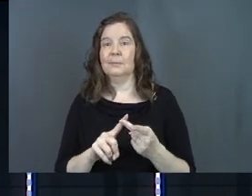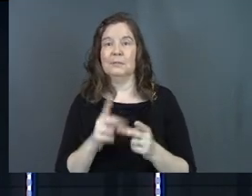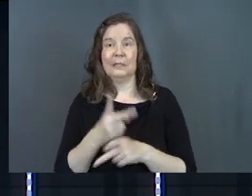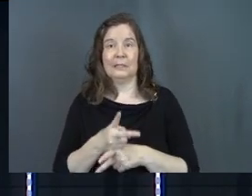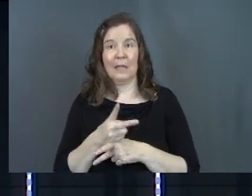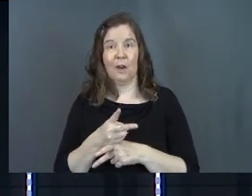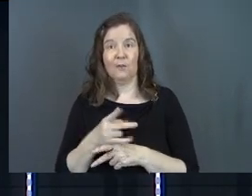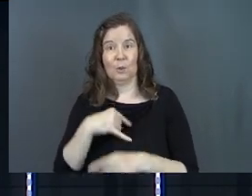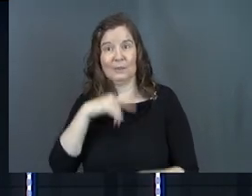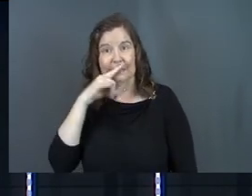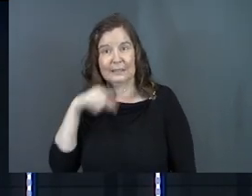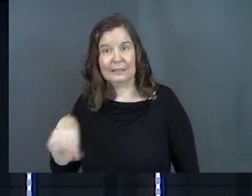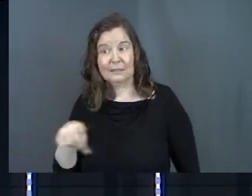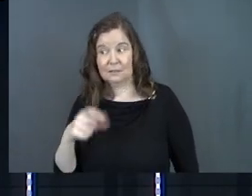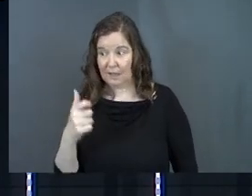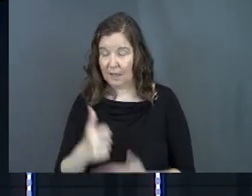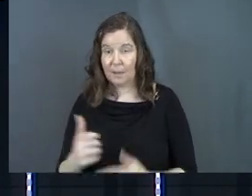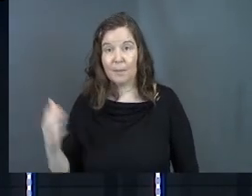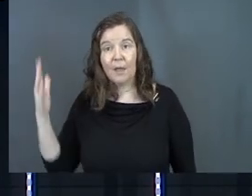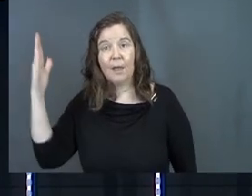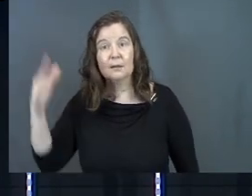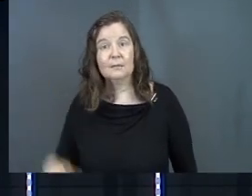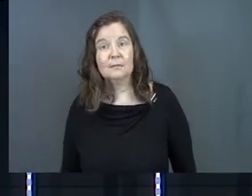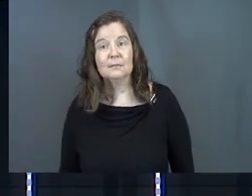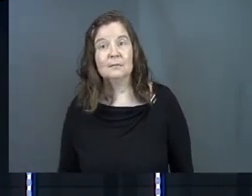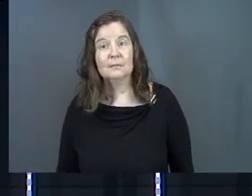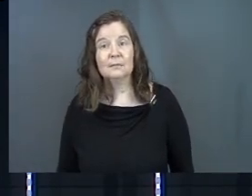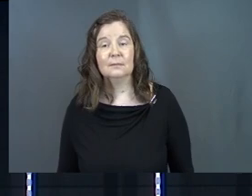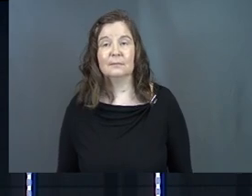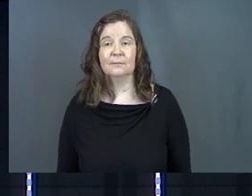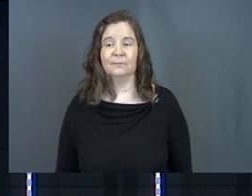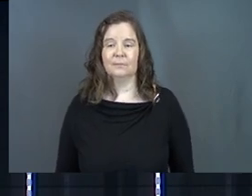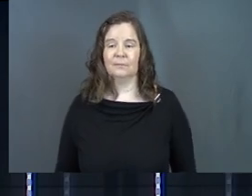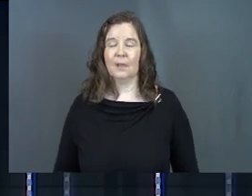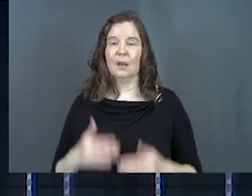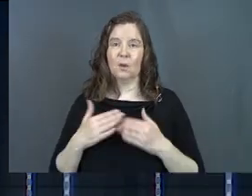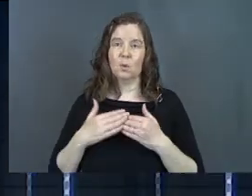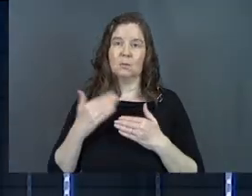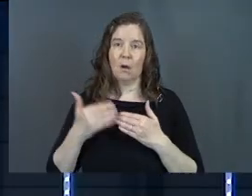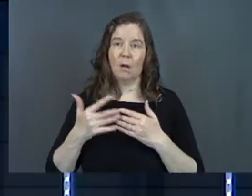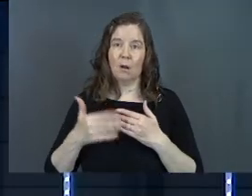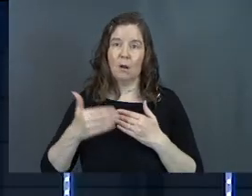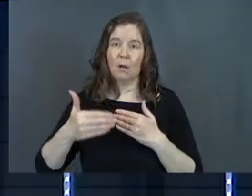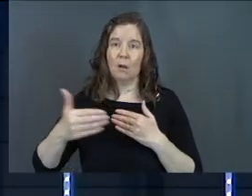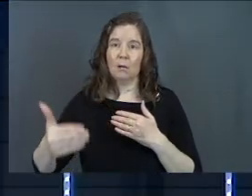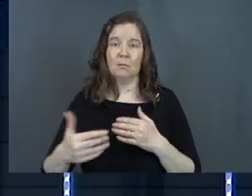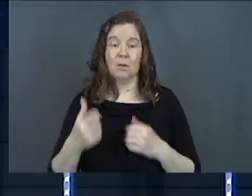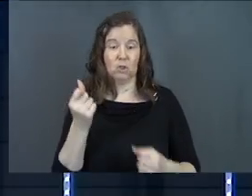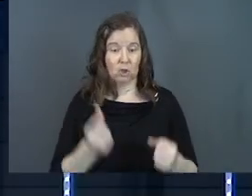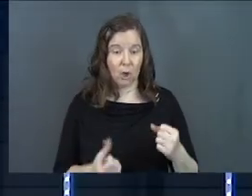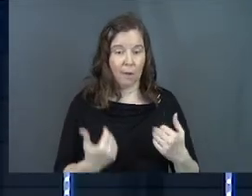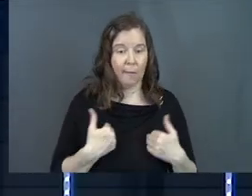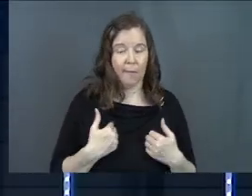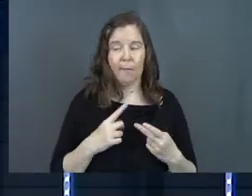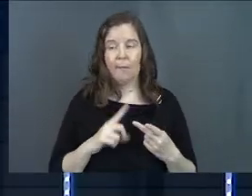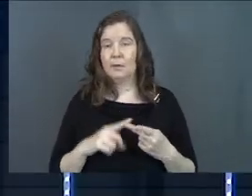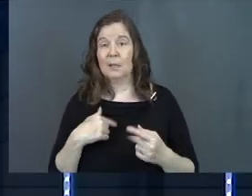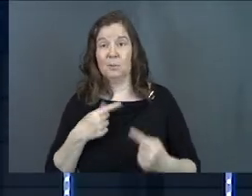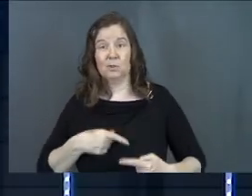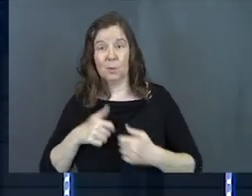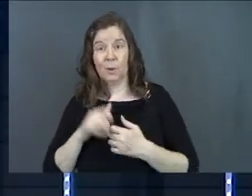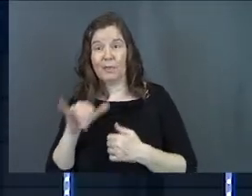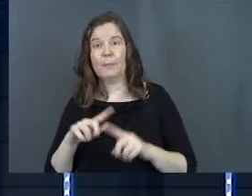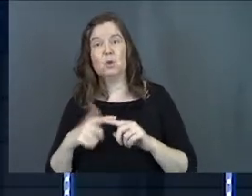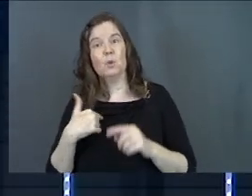take care of those kids. Amen. Amen. And it goes on and on. Got a car to drive. Amen. Some of us are